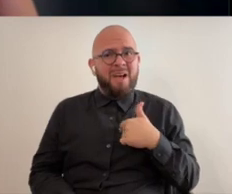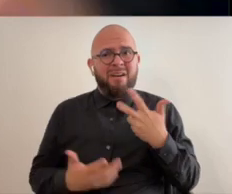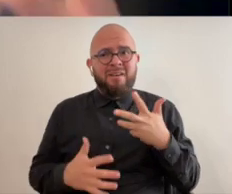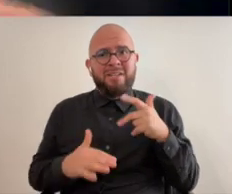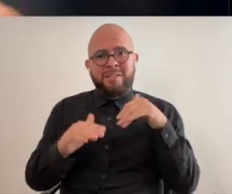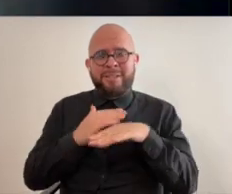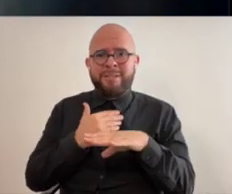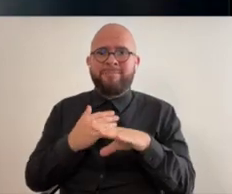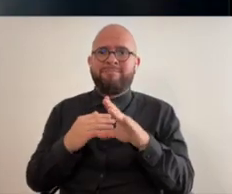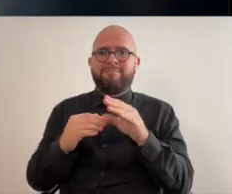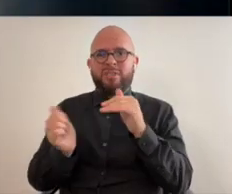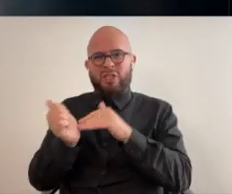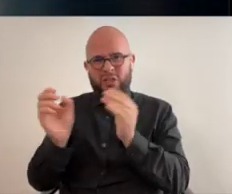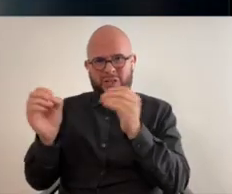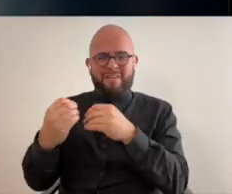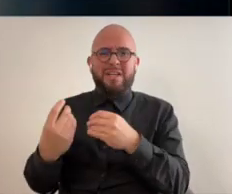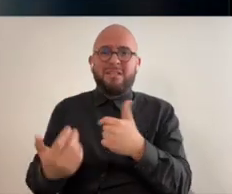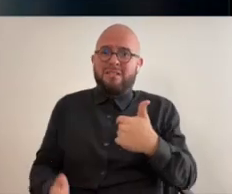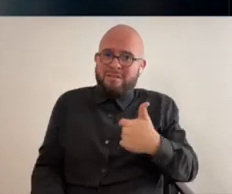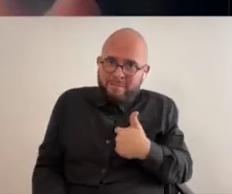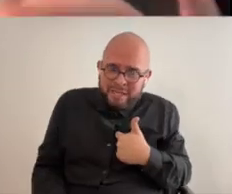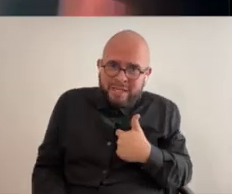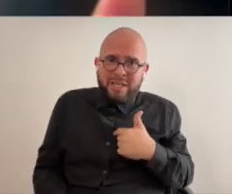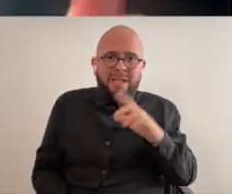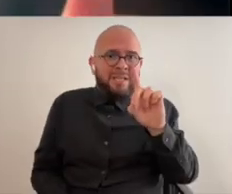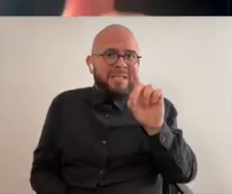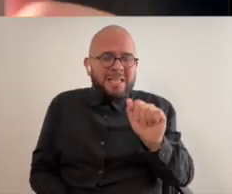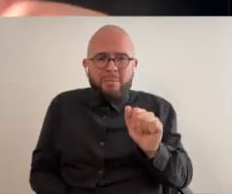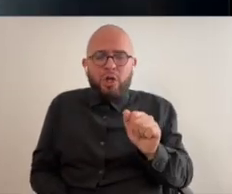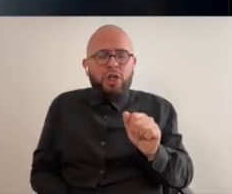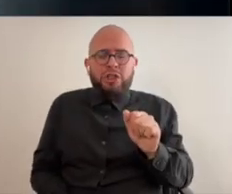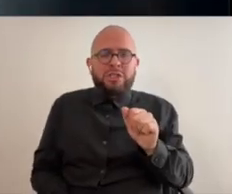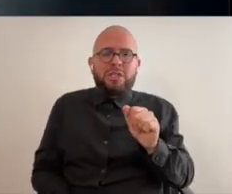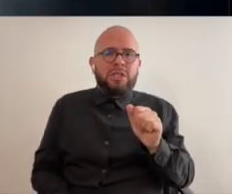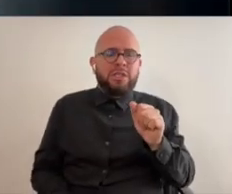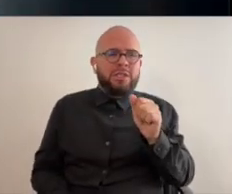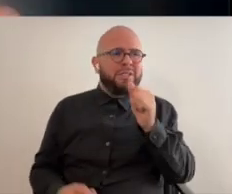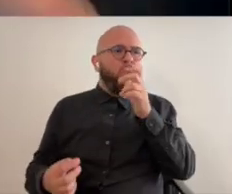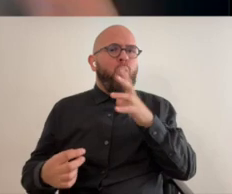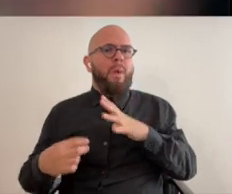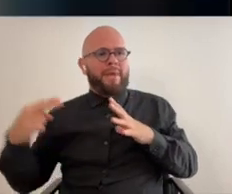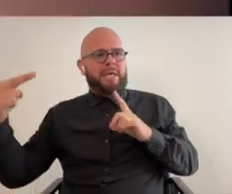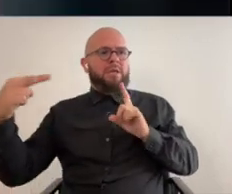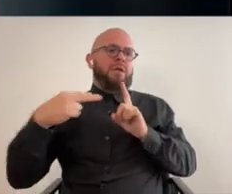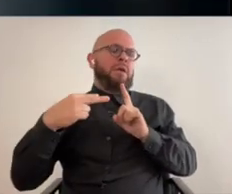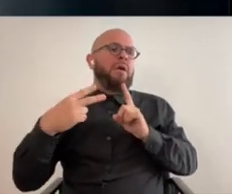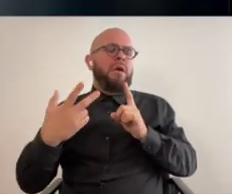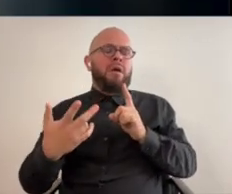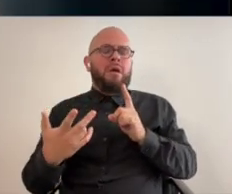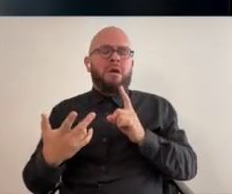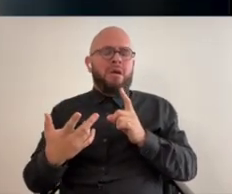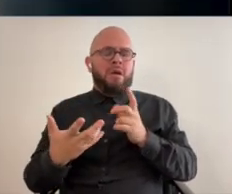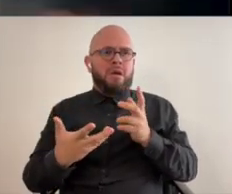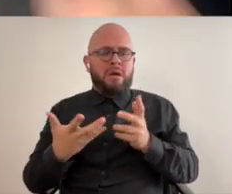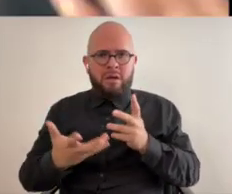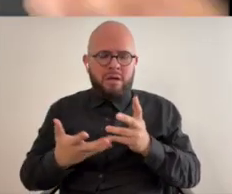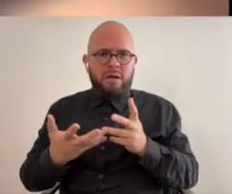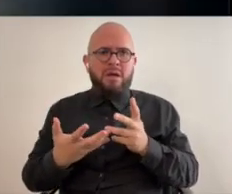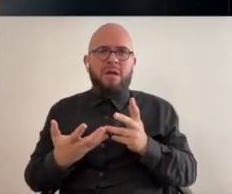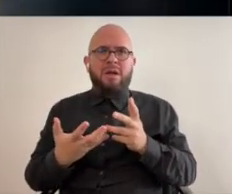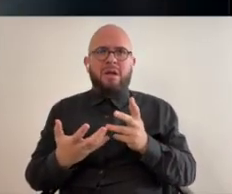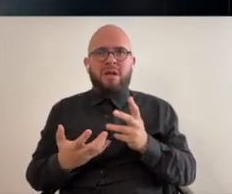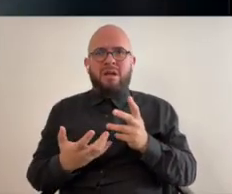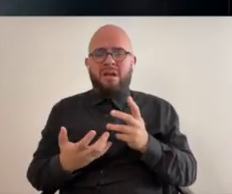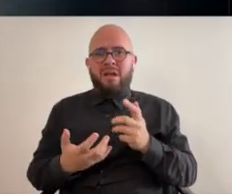i have gone into doctor's offices and i as a disabled woman perceived creature am